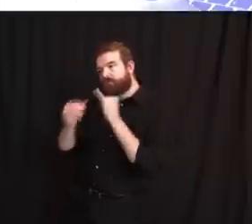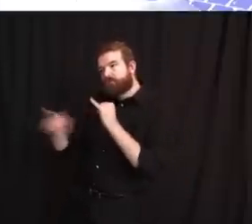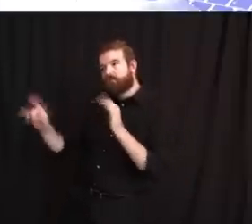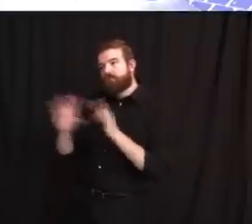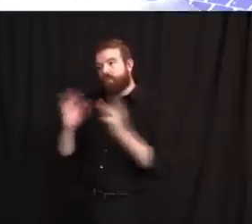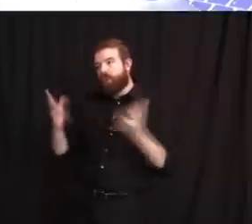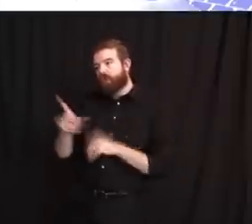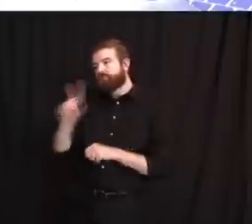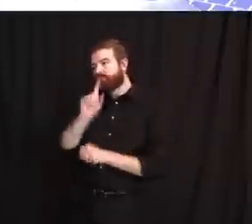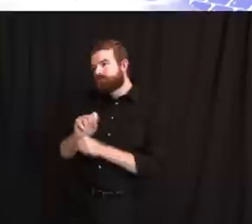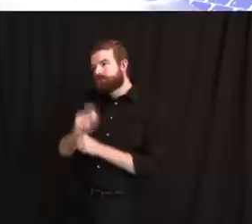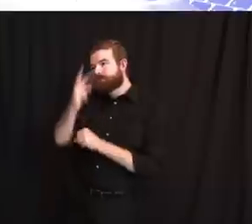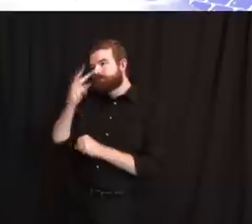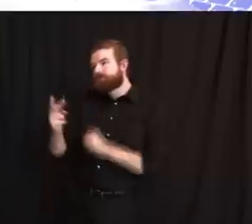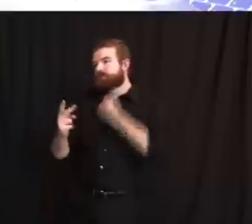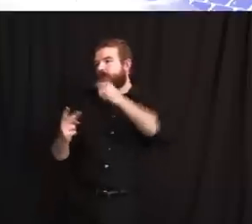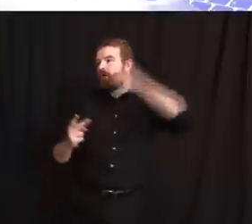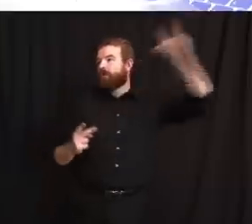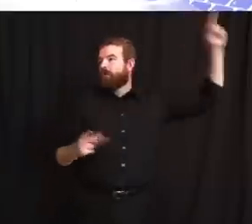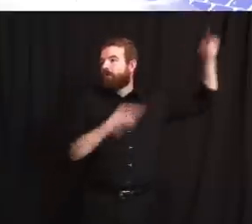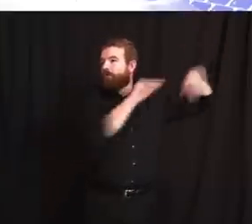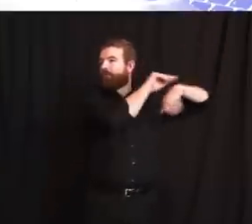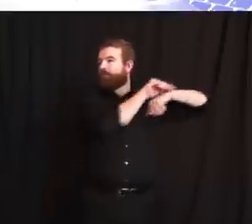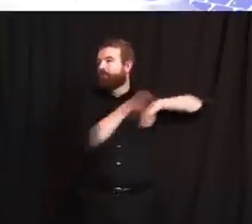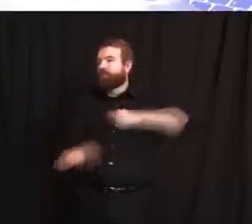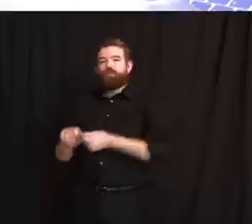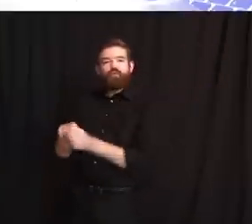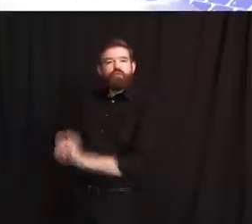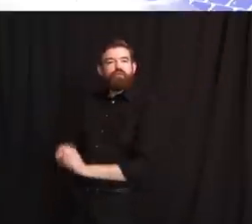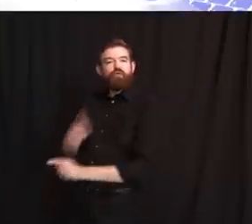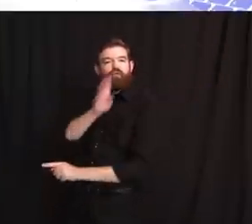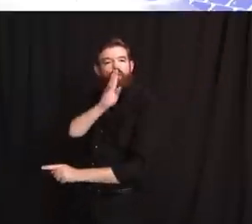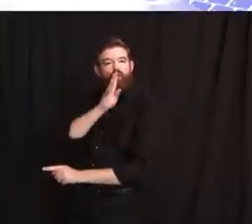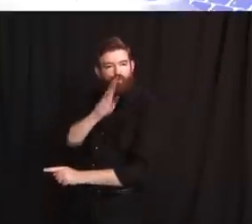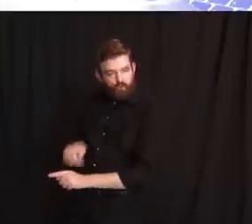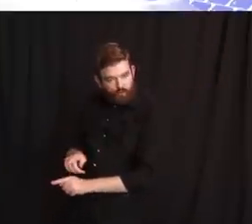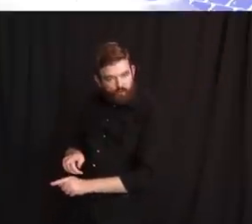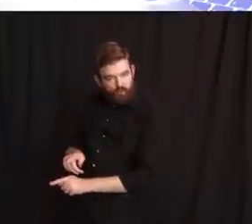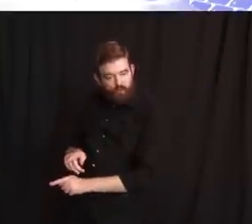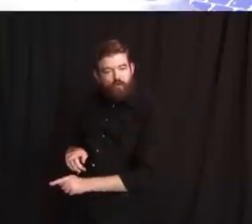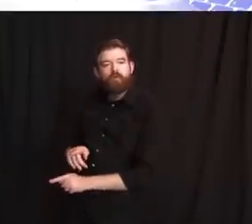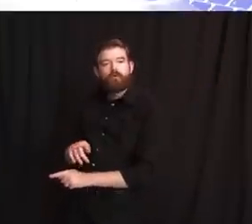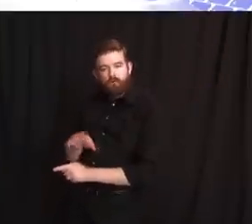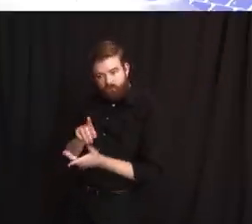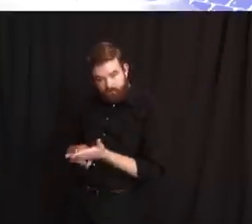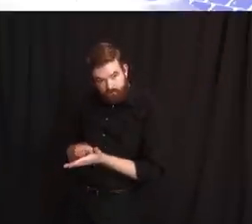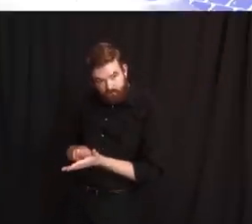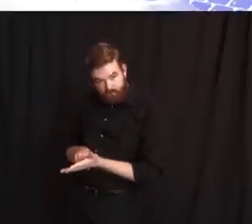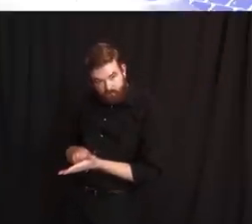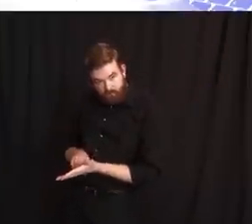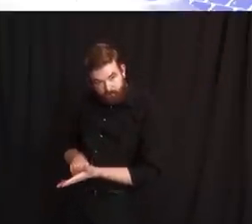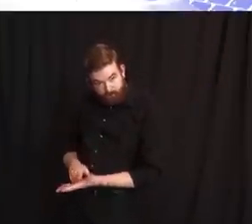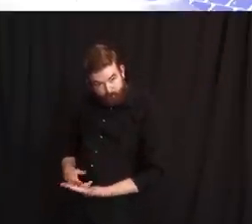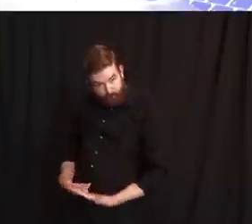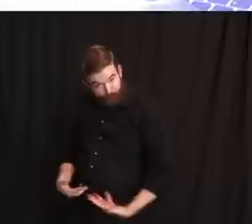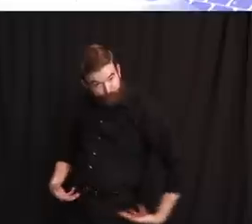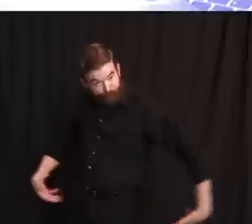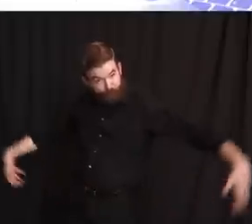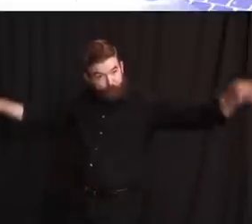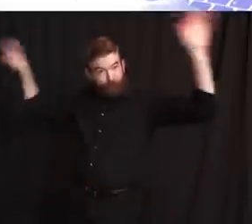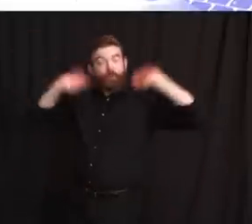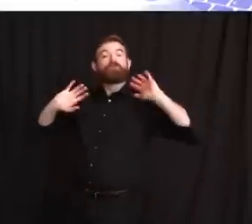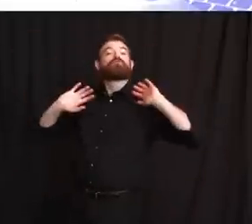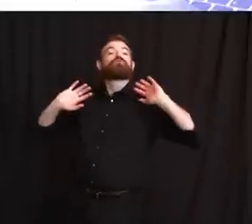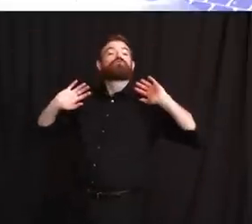That means maintaining the integrity of an investigation. I need to be able to talk to other witnesses based on what they saw, not what they saw